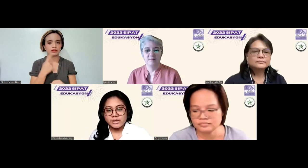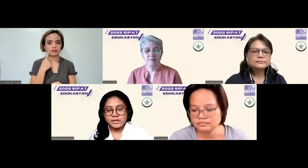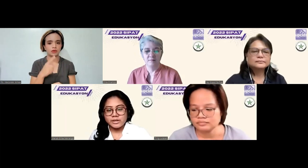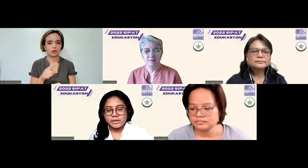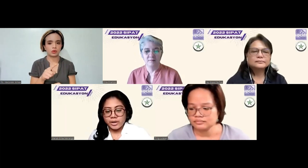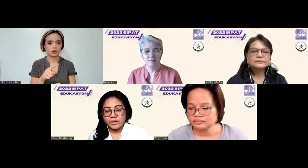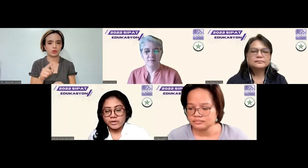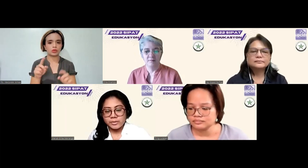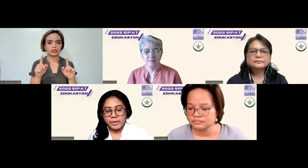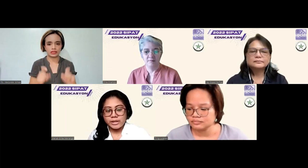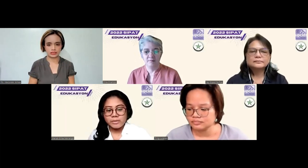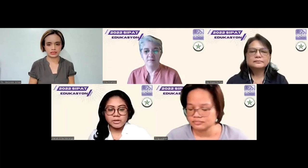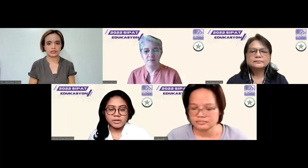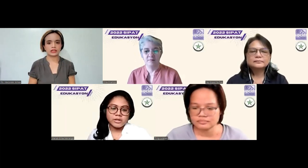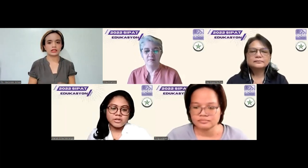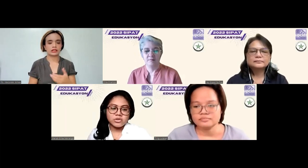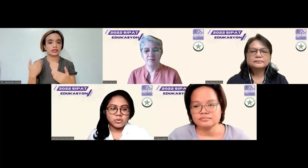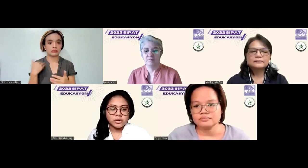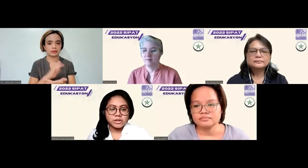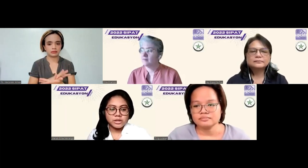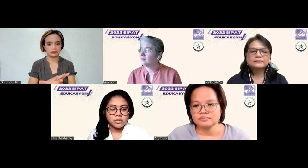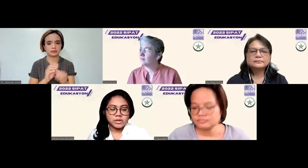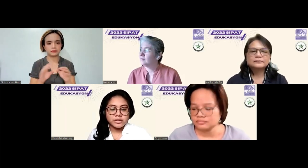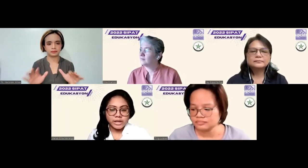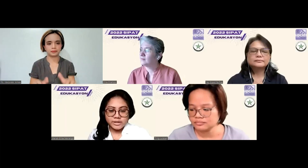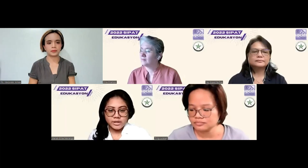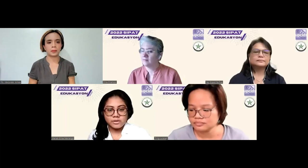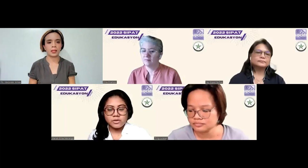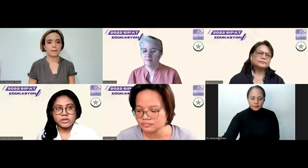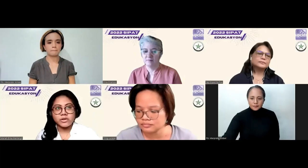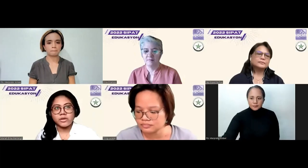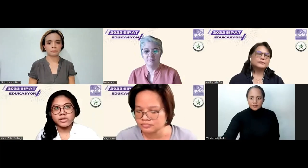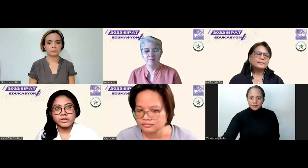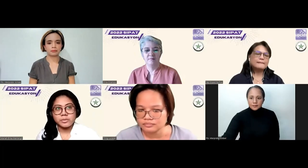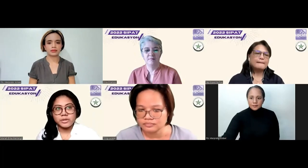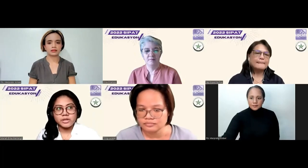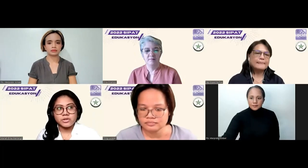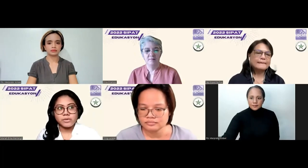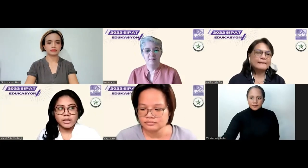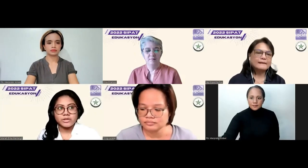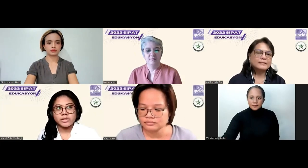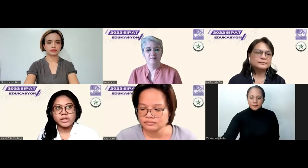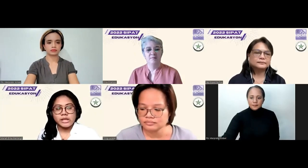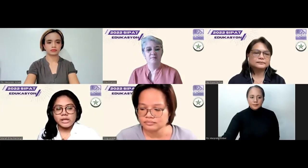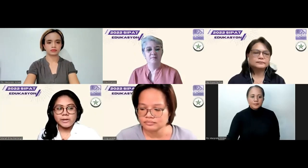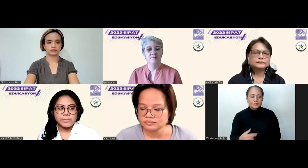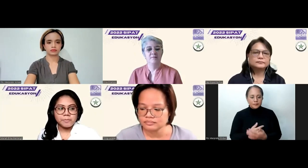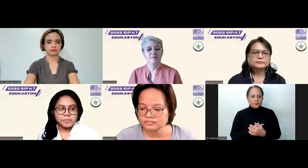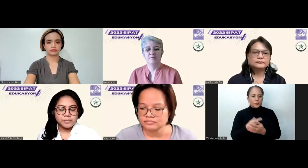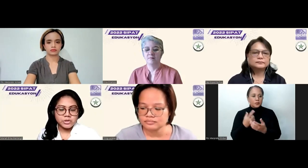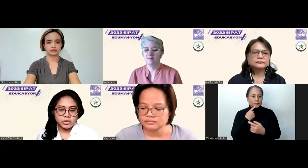the field testing that they did prior to the pandemic. So what we did was, like I said earlier on in the presentation, we actually